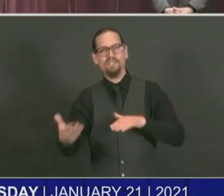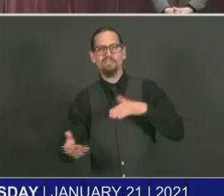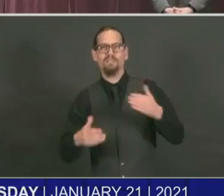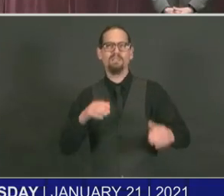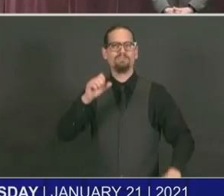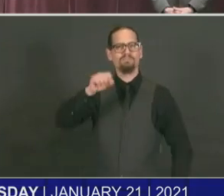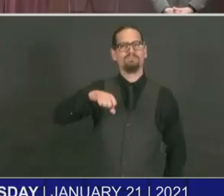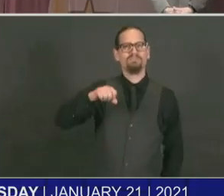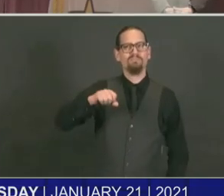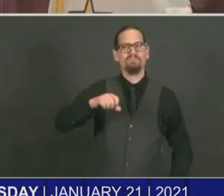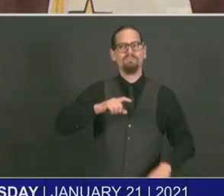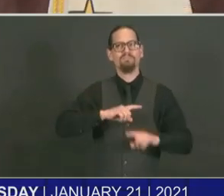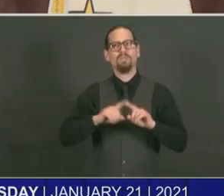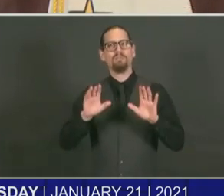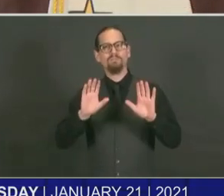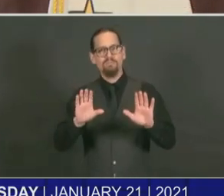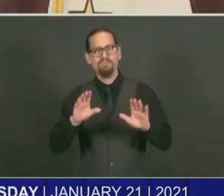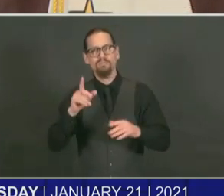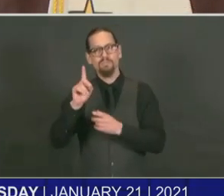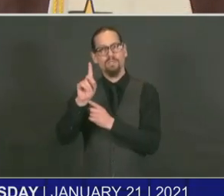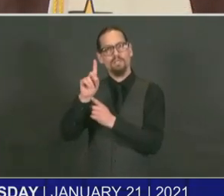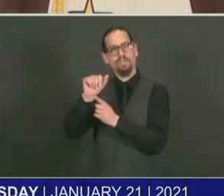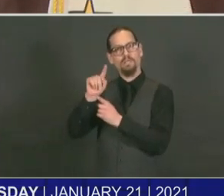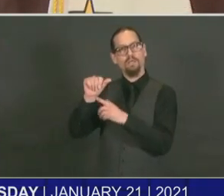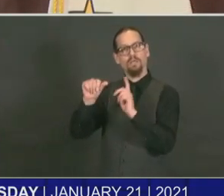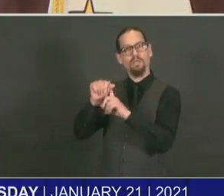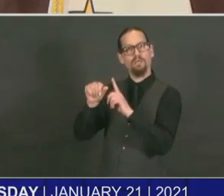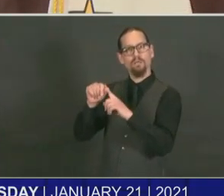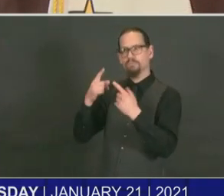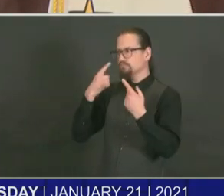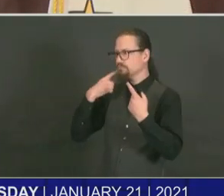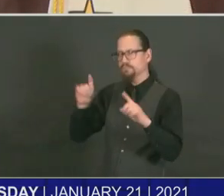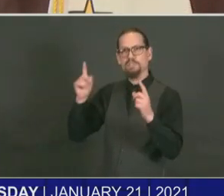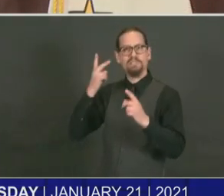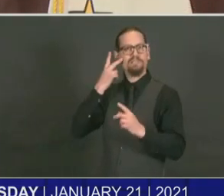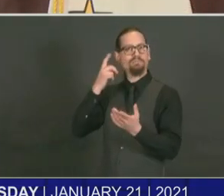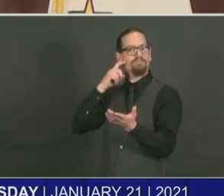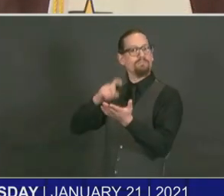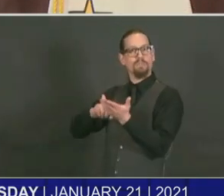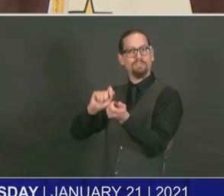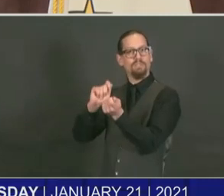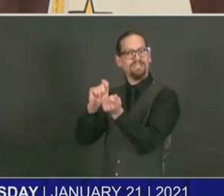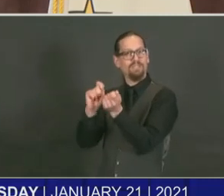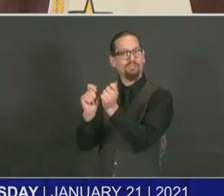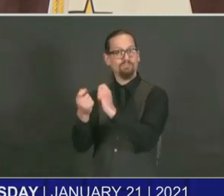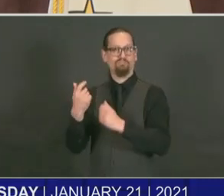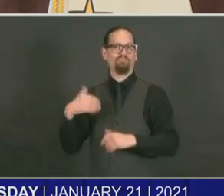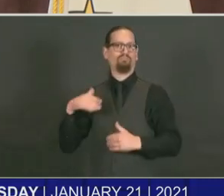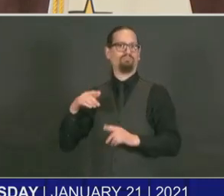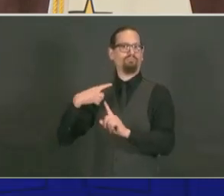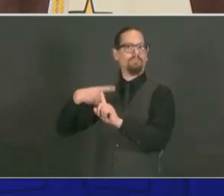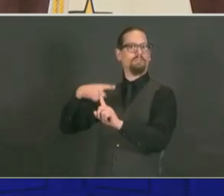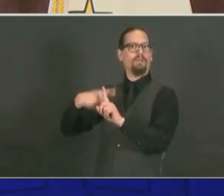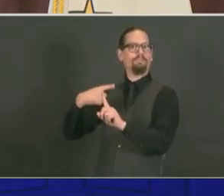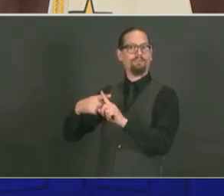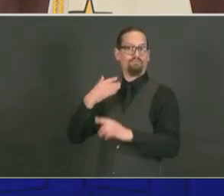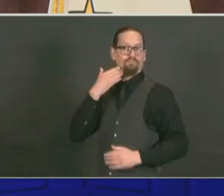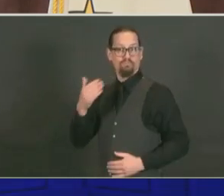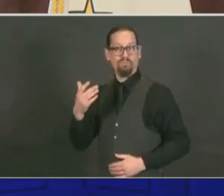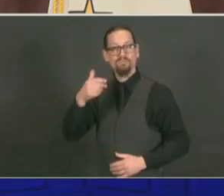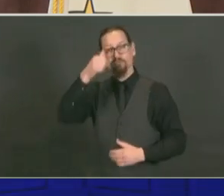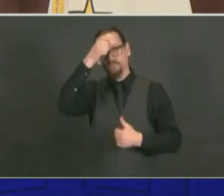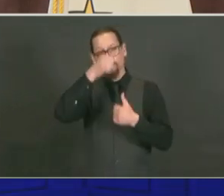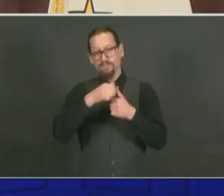more promising. After we saw a peak in early December, our percent positivity and